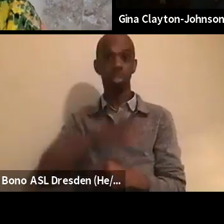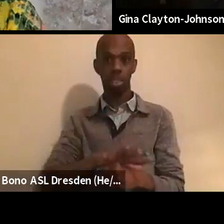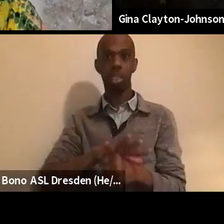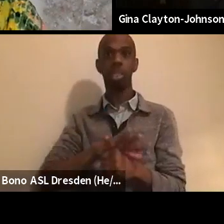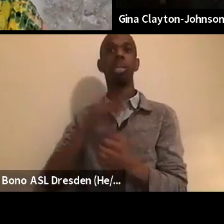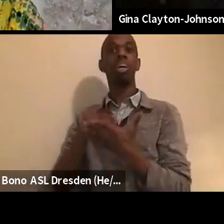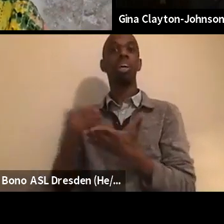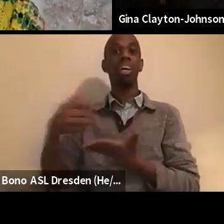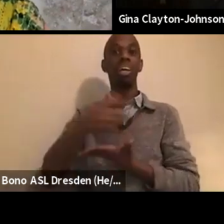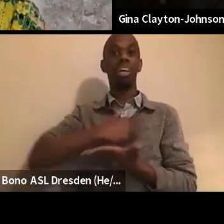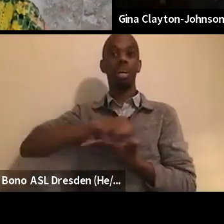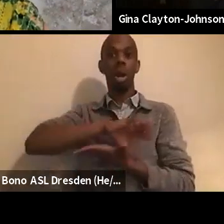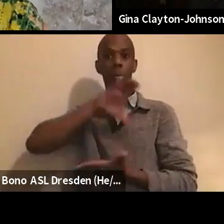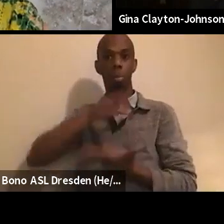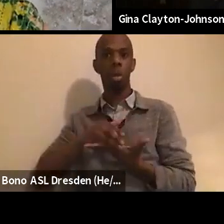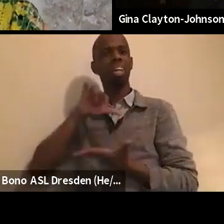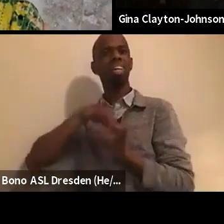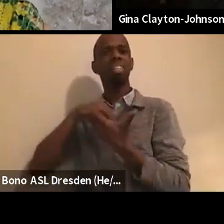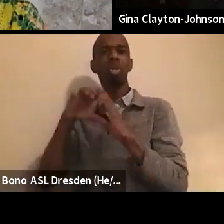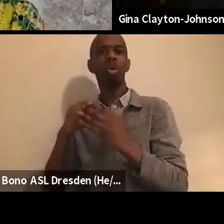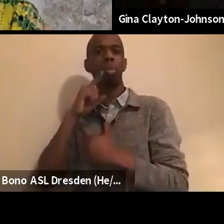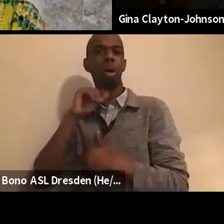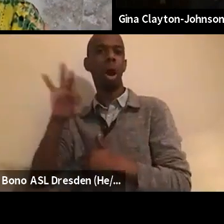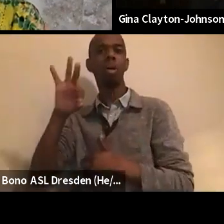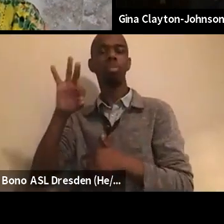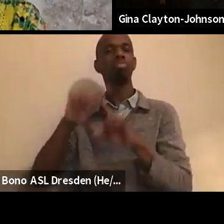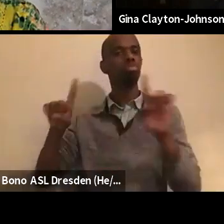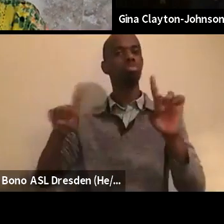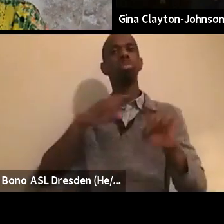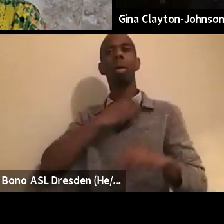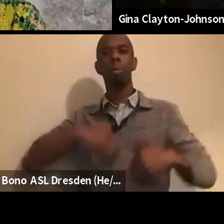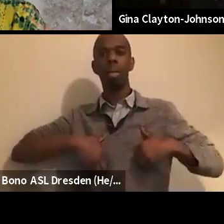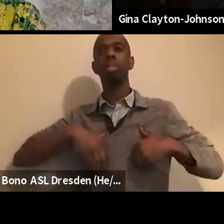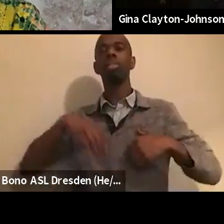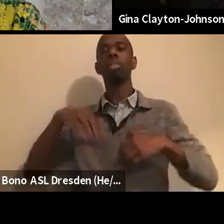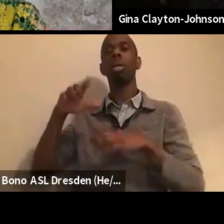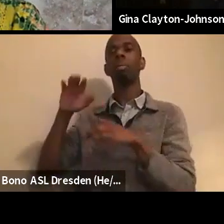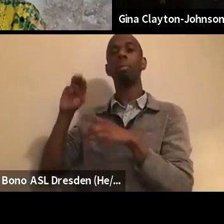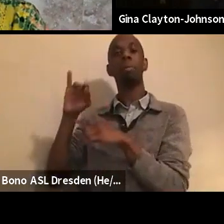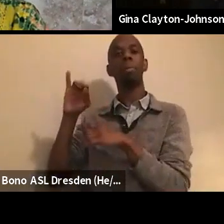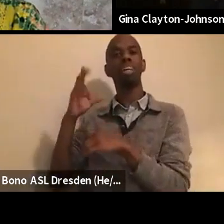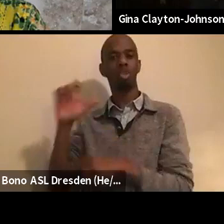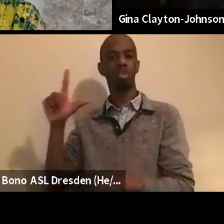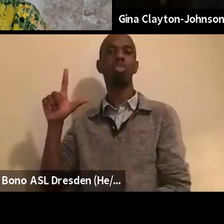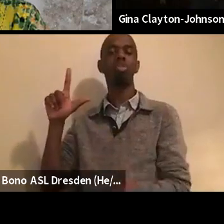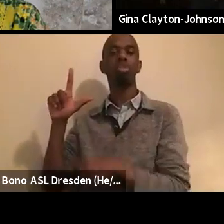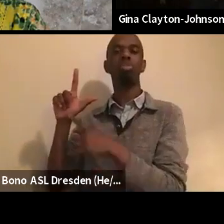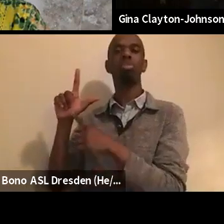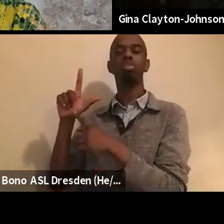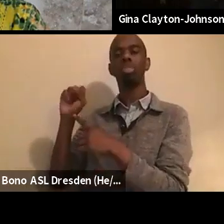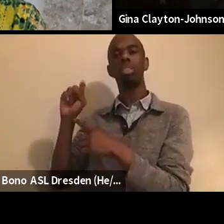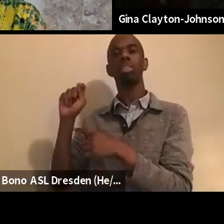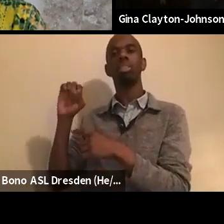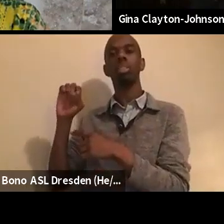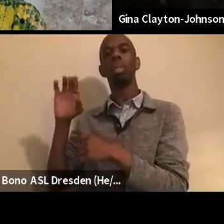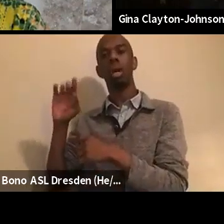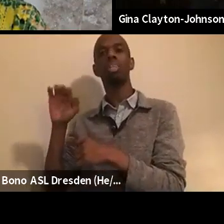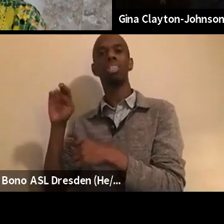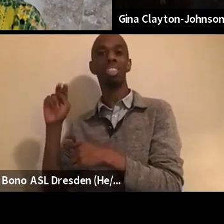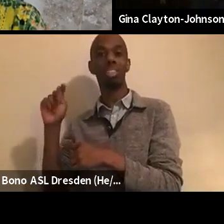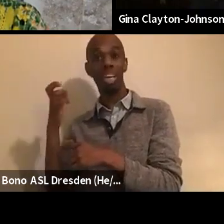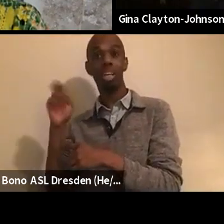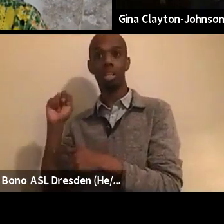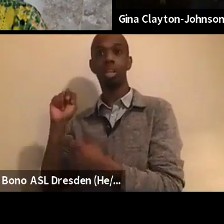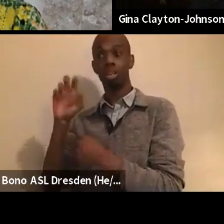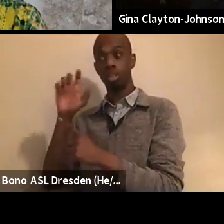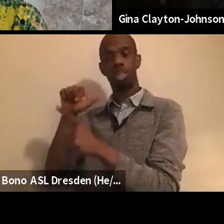coalition of mayors spearheaded by mayor, a former mayor, Michael Tubbs of Stockton. And we're, we've grown to 34 mayors across the